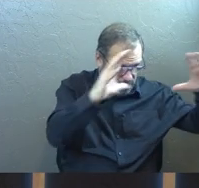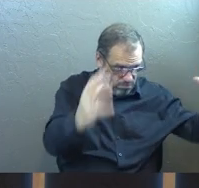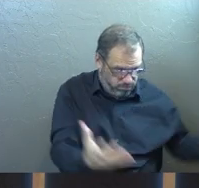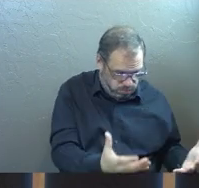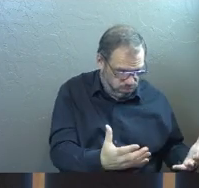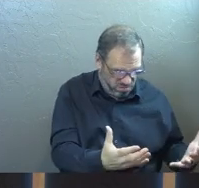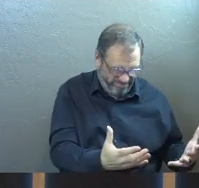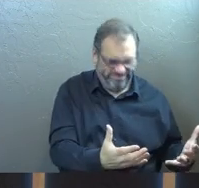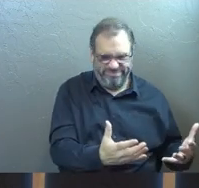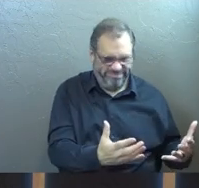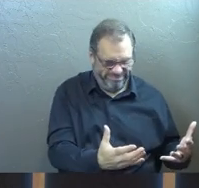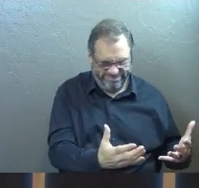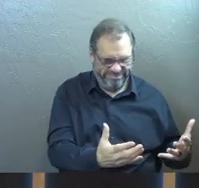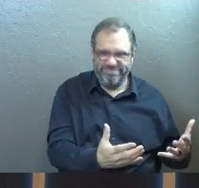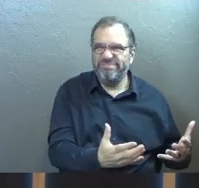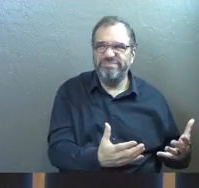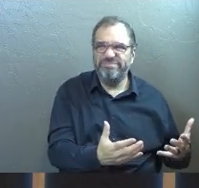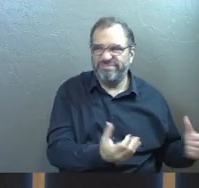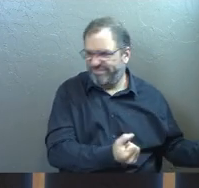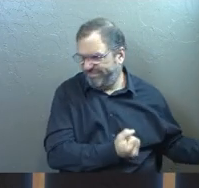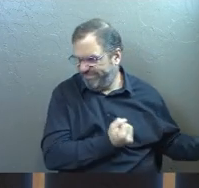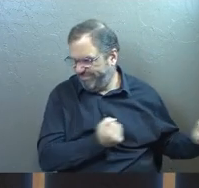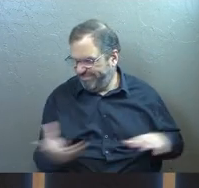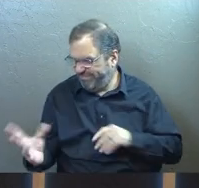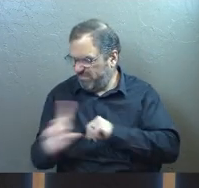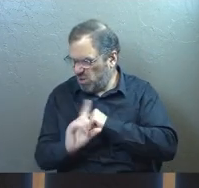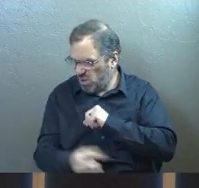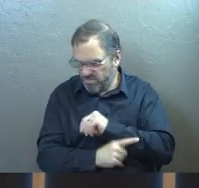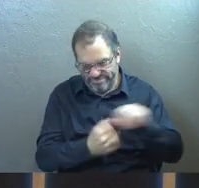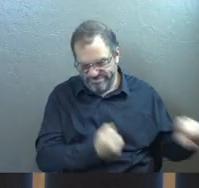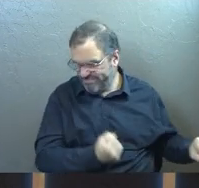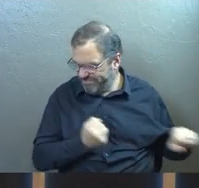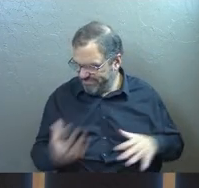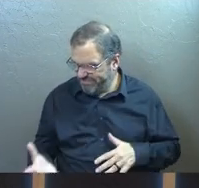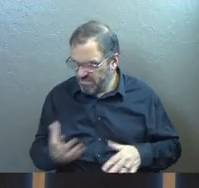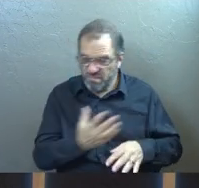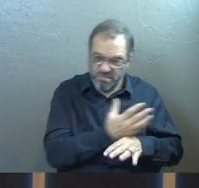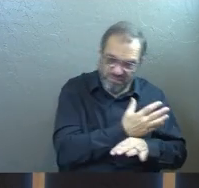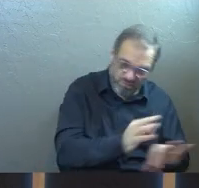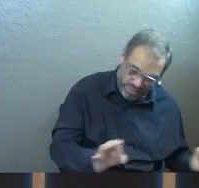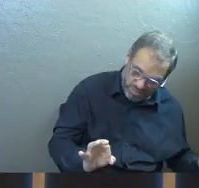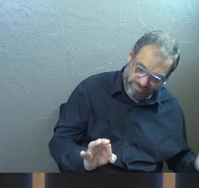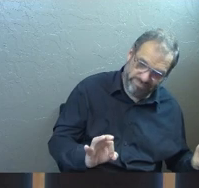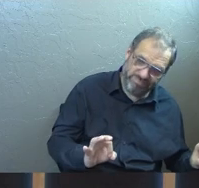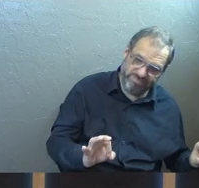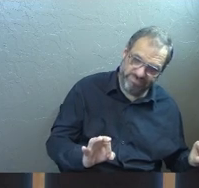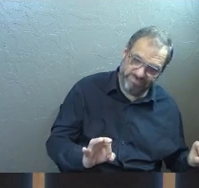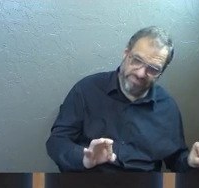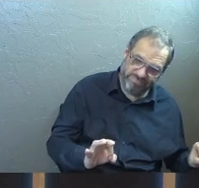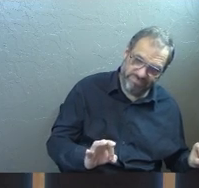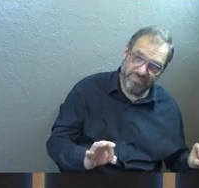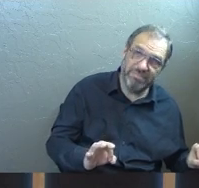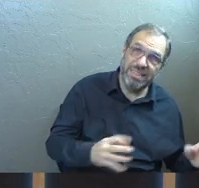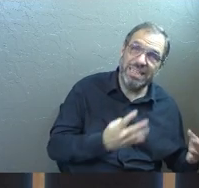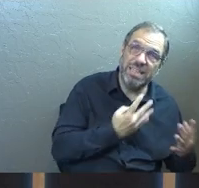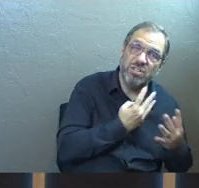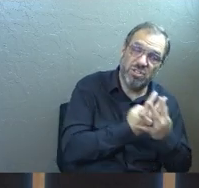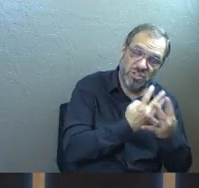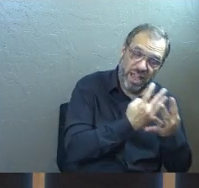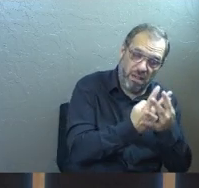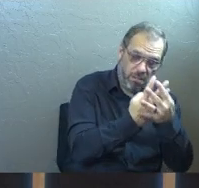I still consider on that garbage pile. My freedom. He's in jail.